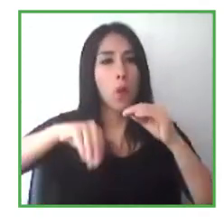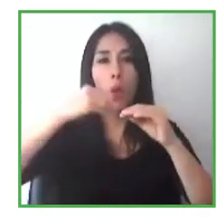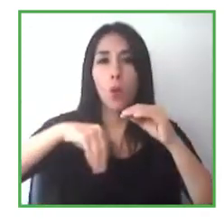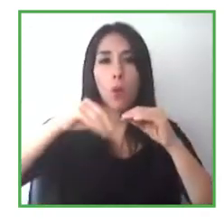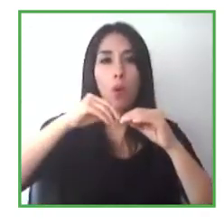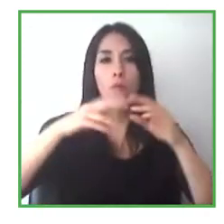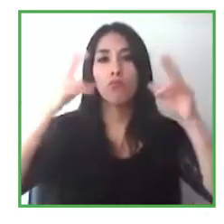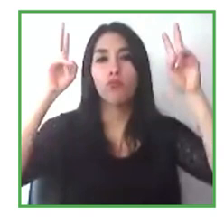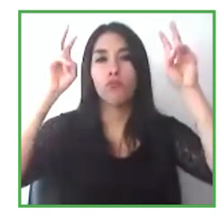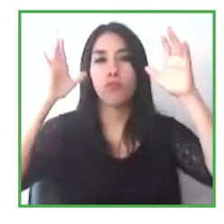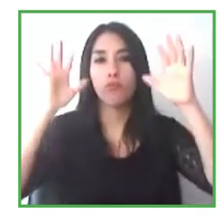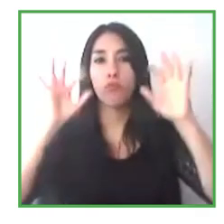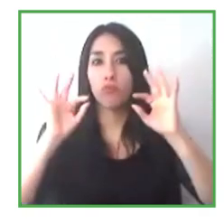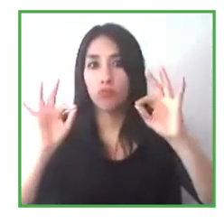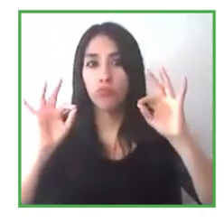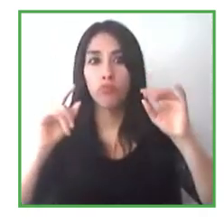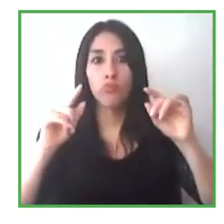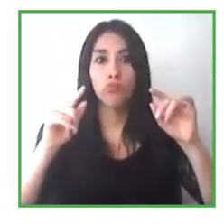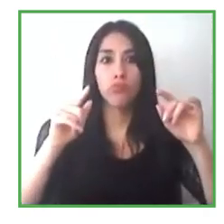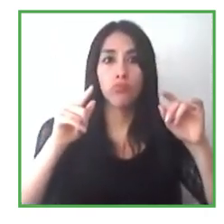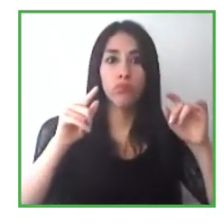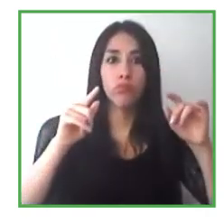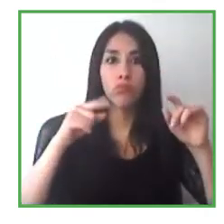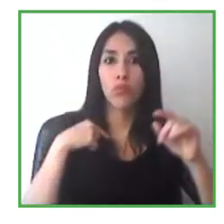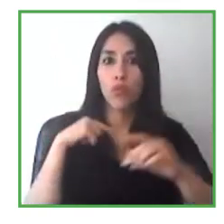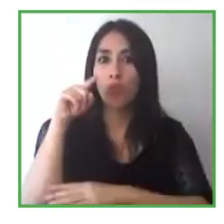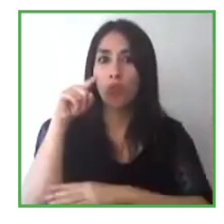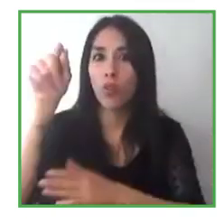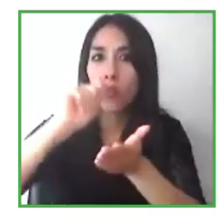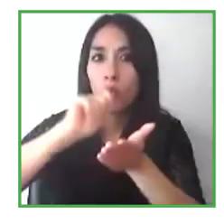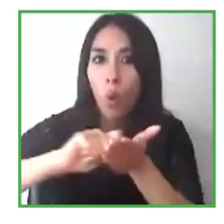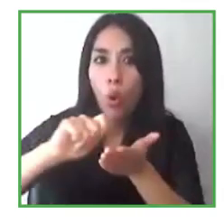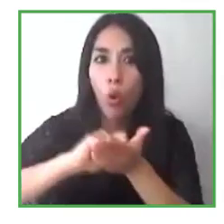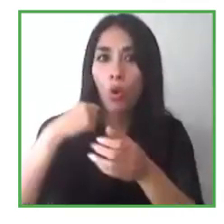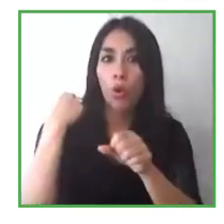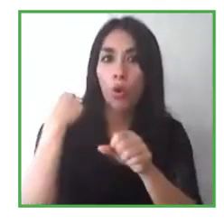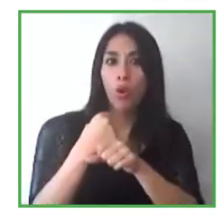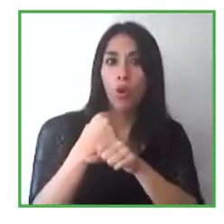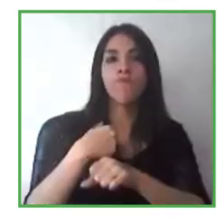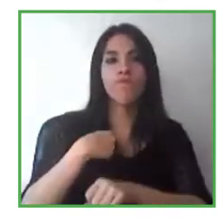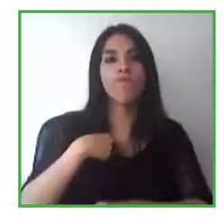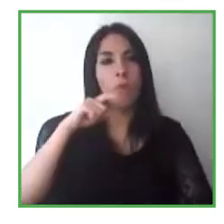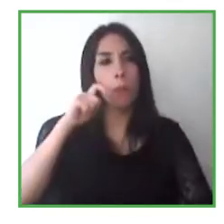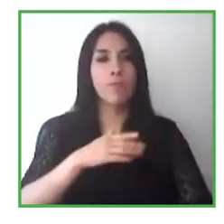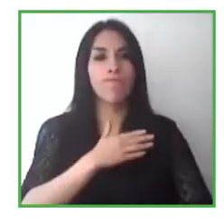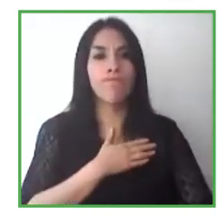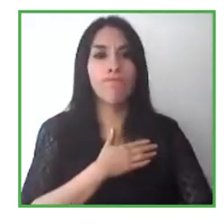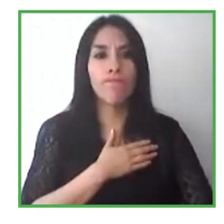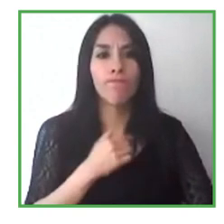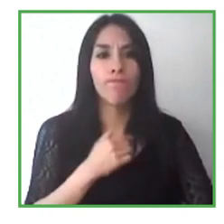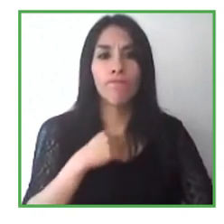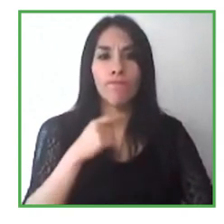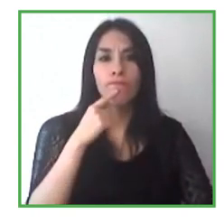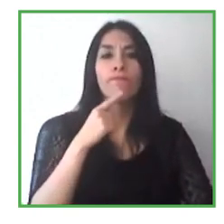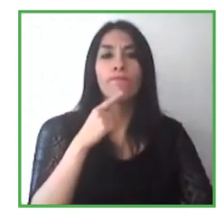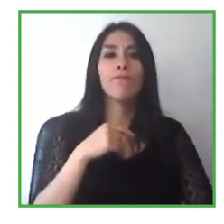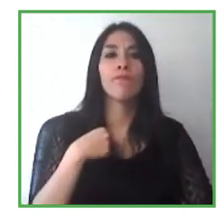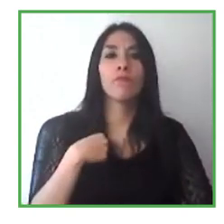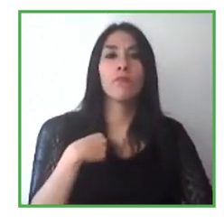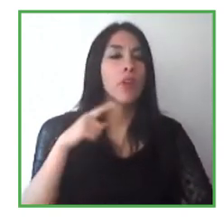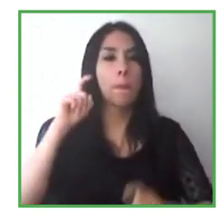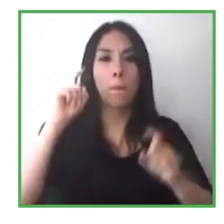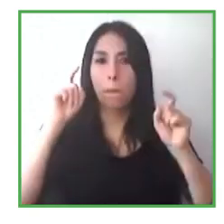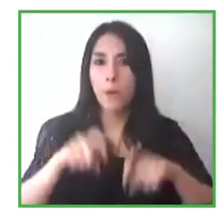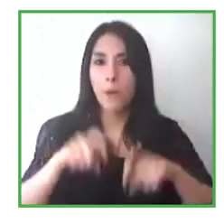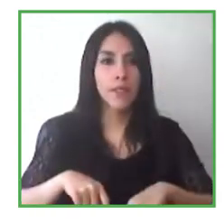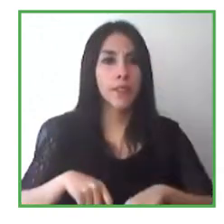said in terms of putting in place a hybrid model of working because we must avoid